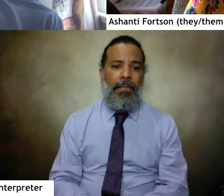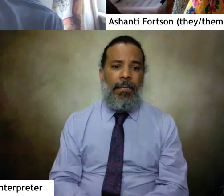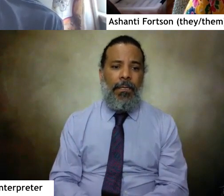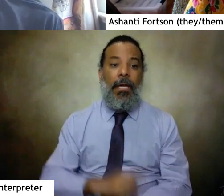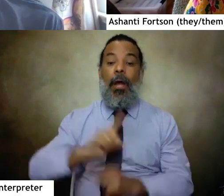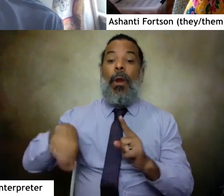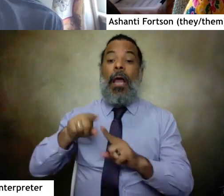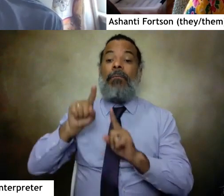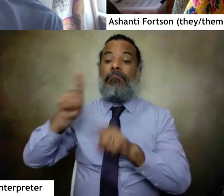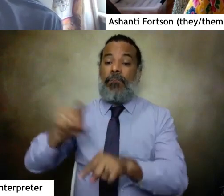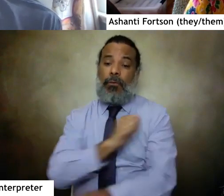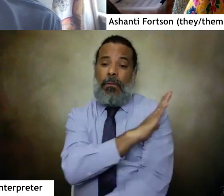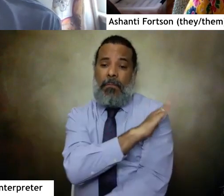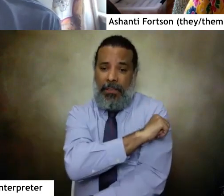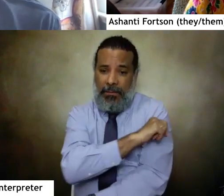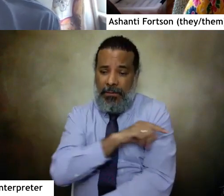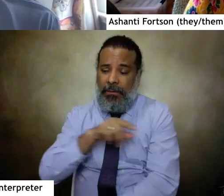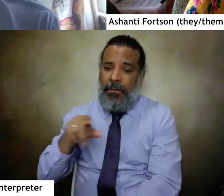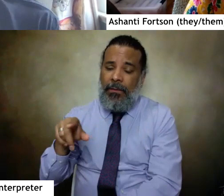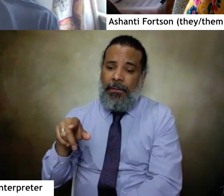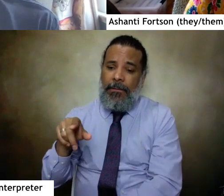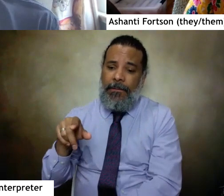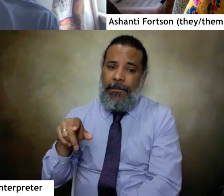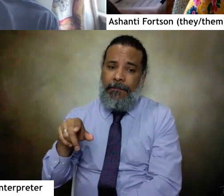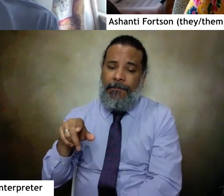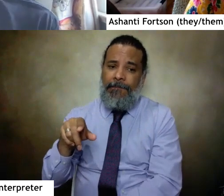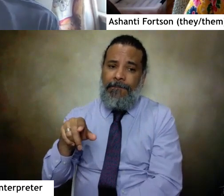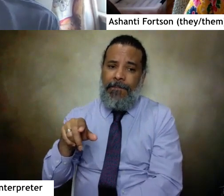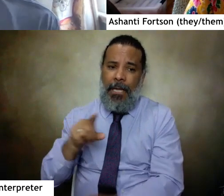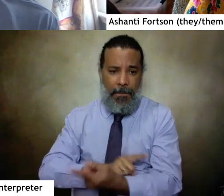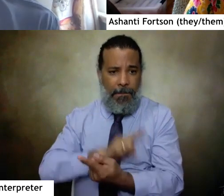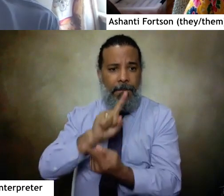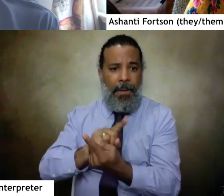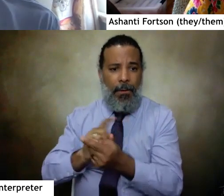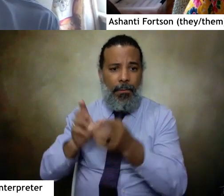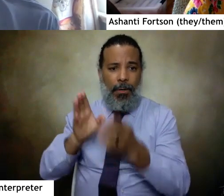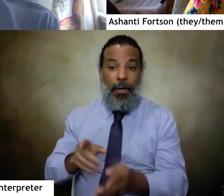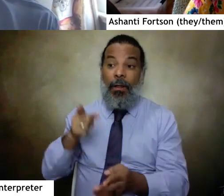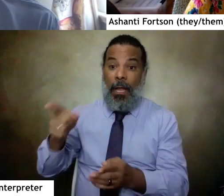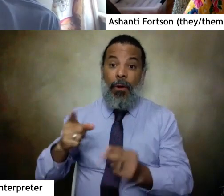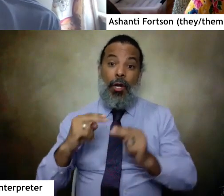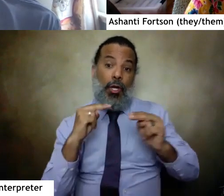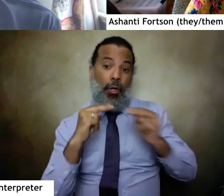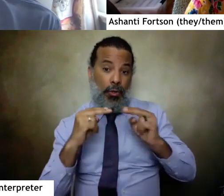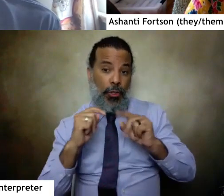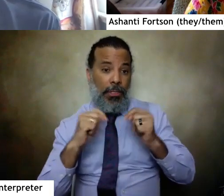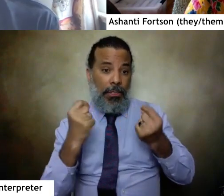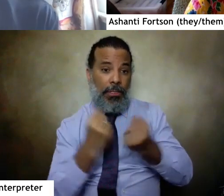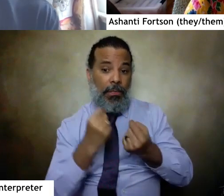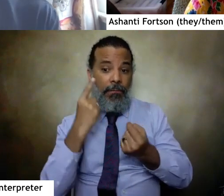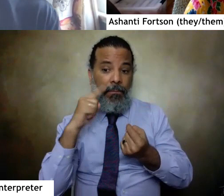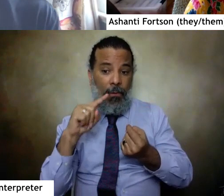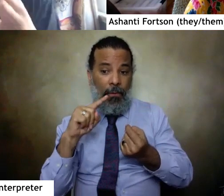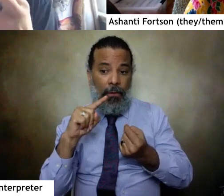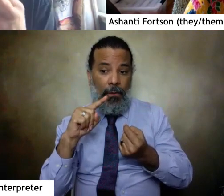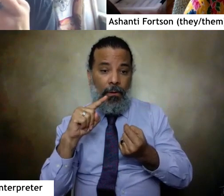in palestine um we met with someone who was on the negotiating team for the